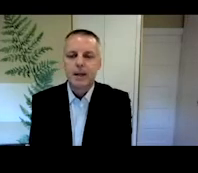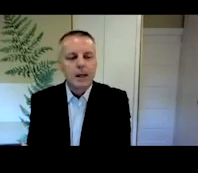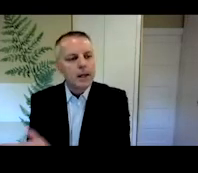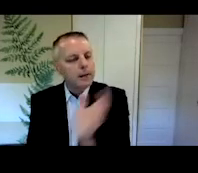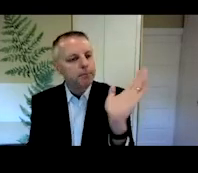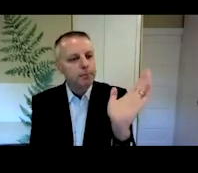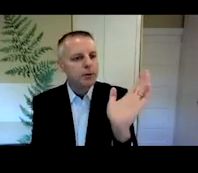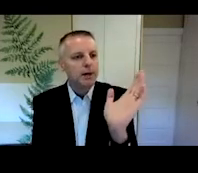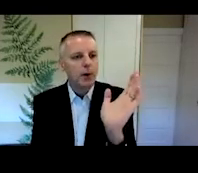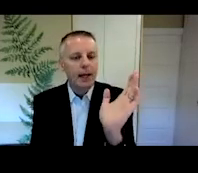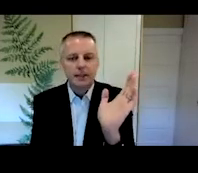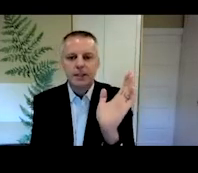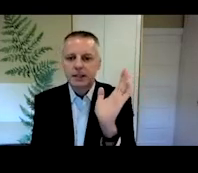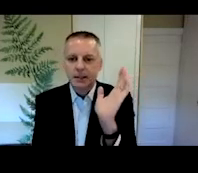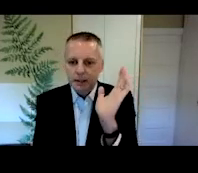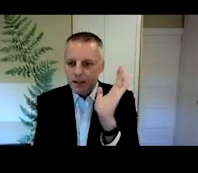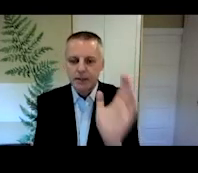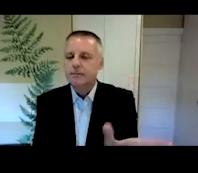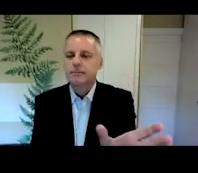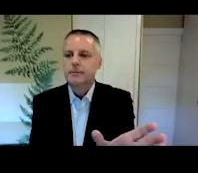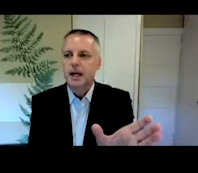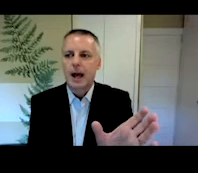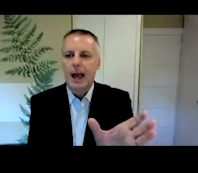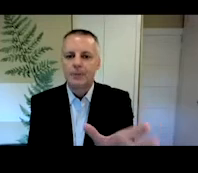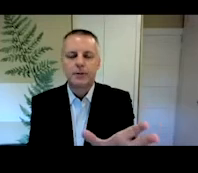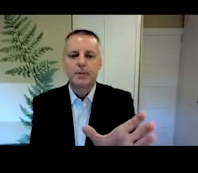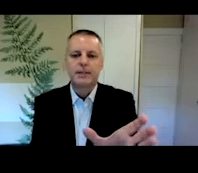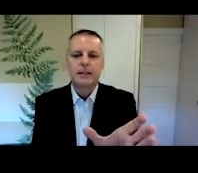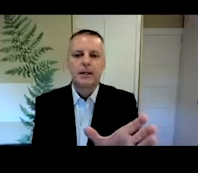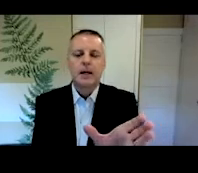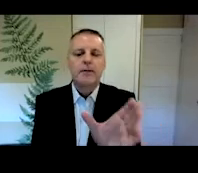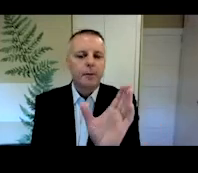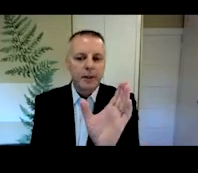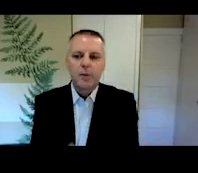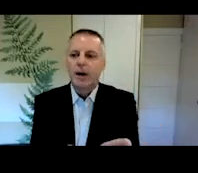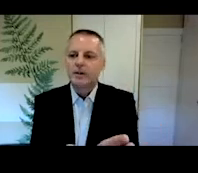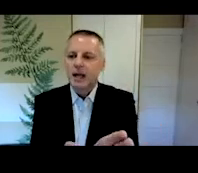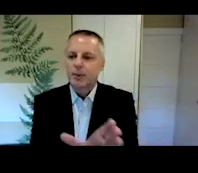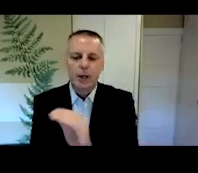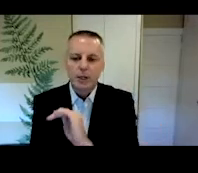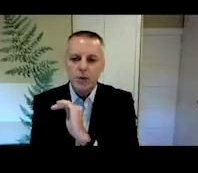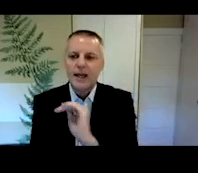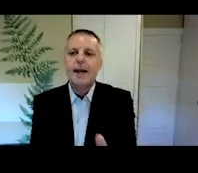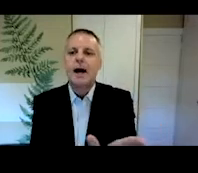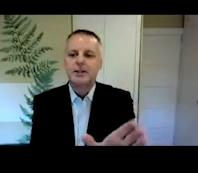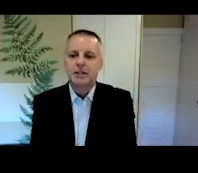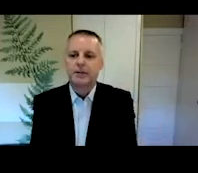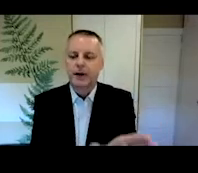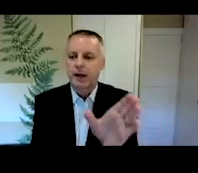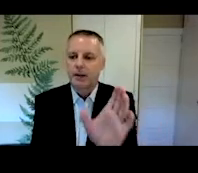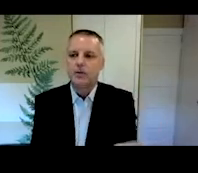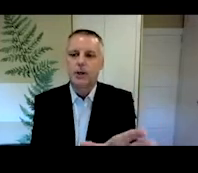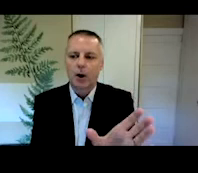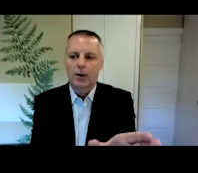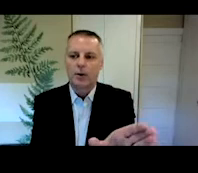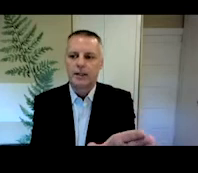Okay. Blows me away. It's just, just absolutely amazing. From a theoretical standpoint, you cannot justify